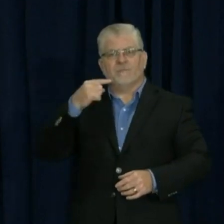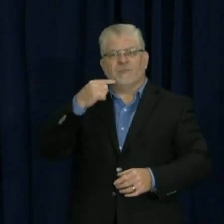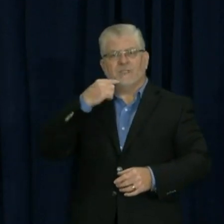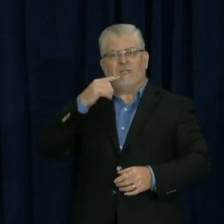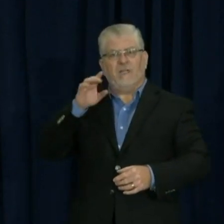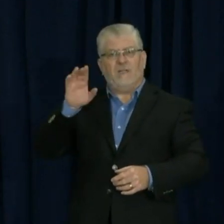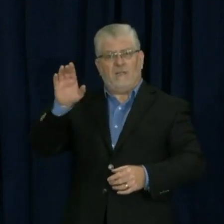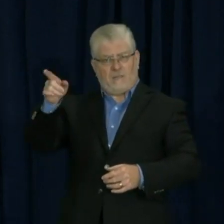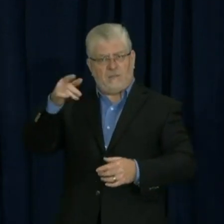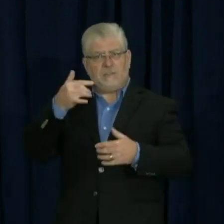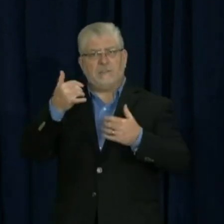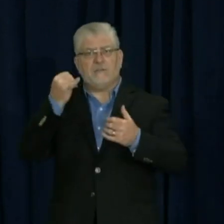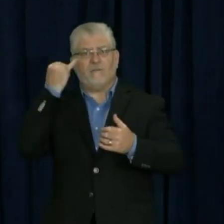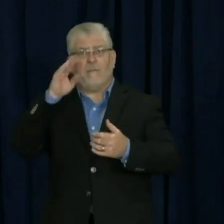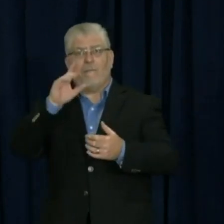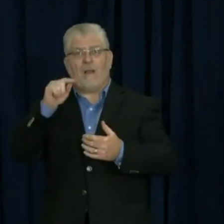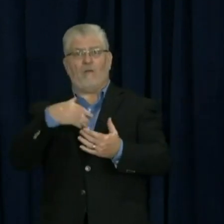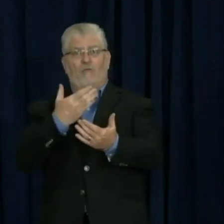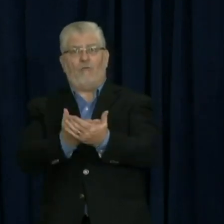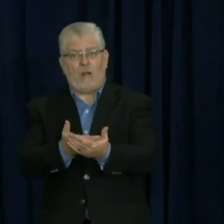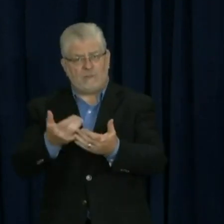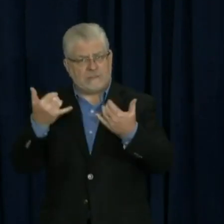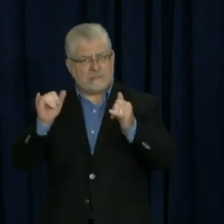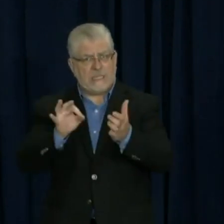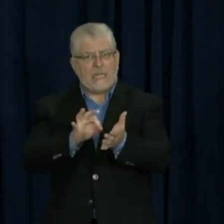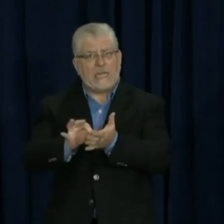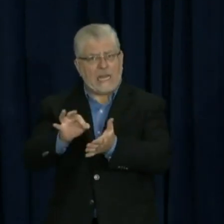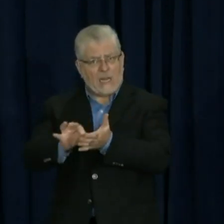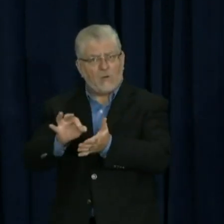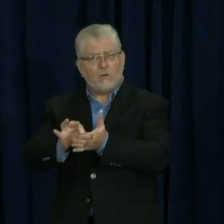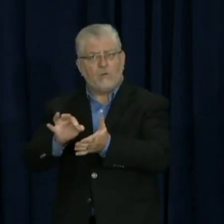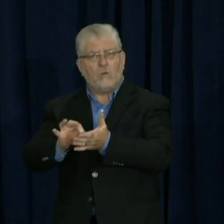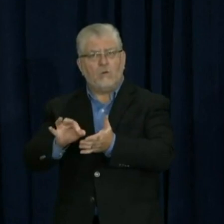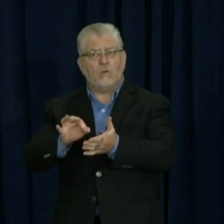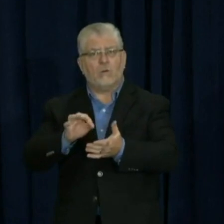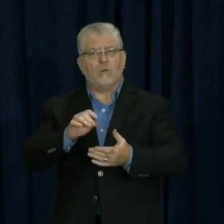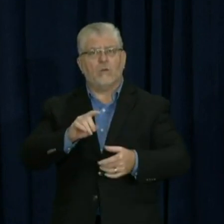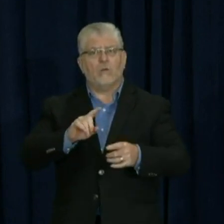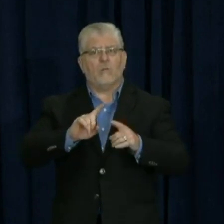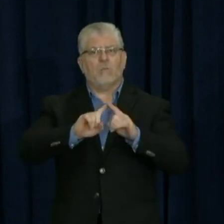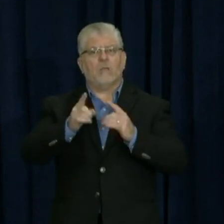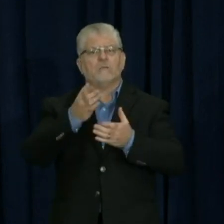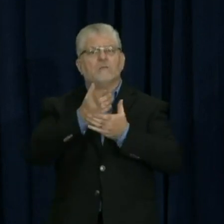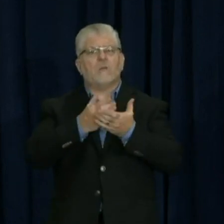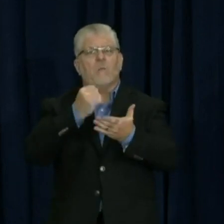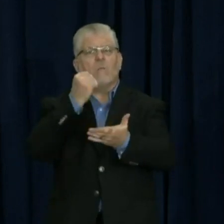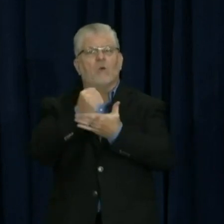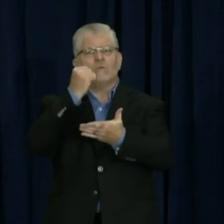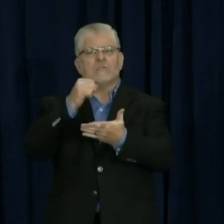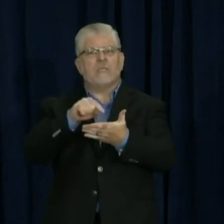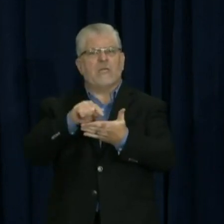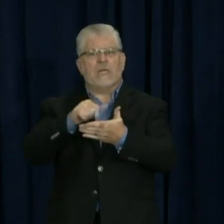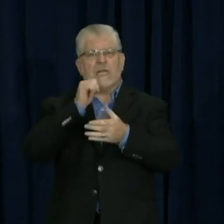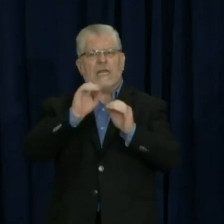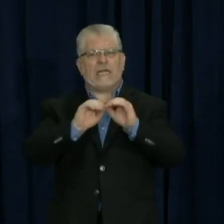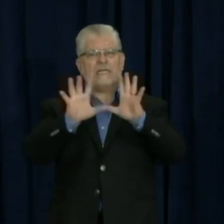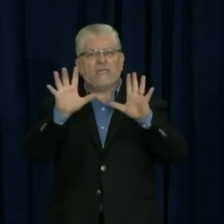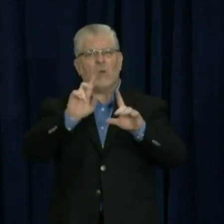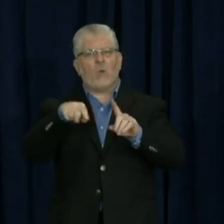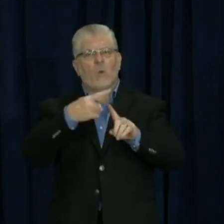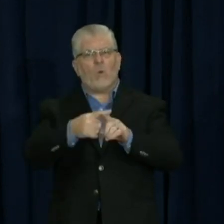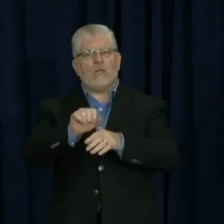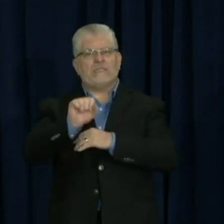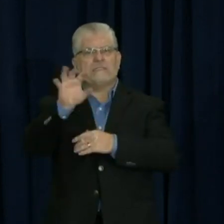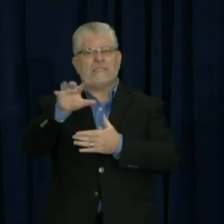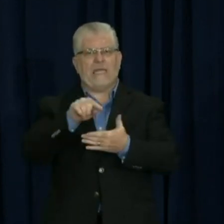The not have a legible postmark on them and raising questions about whether or not they should be counted or not.